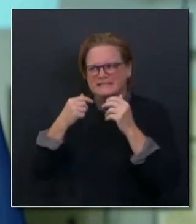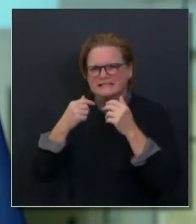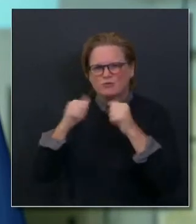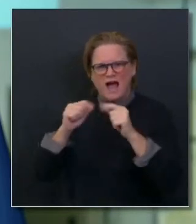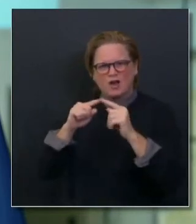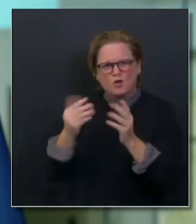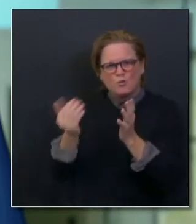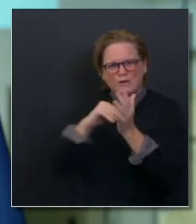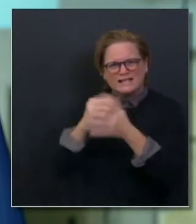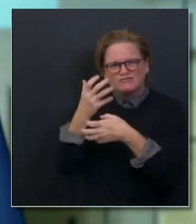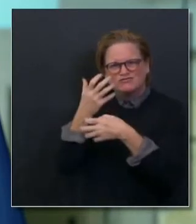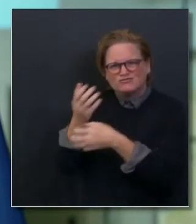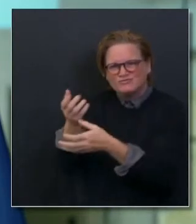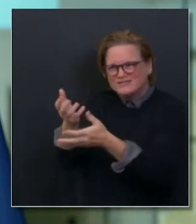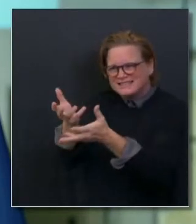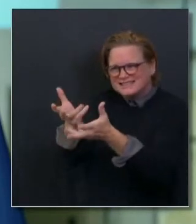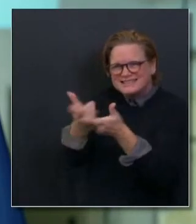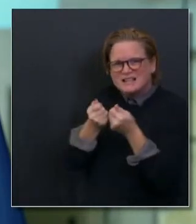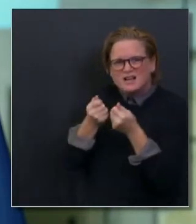Adam Dean, AP.